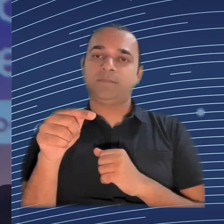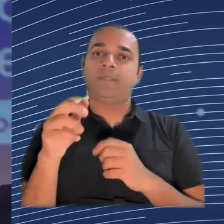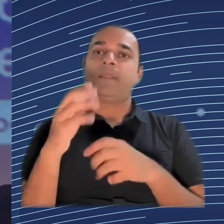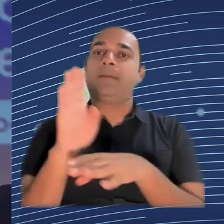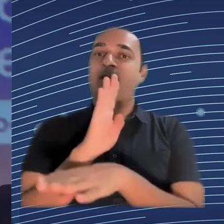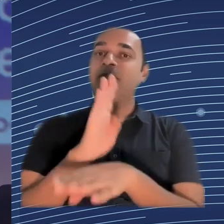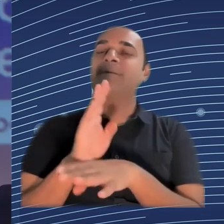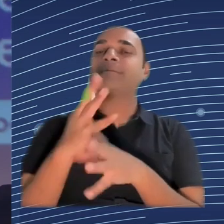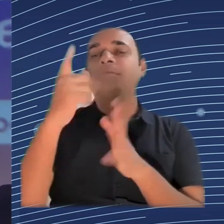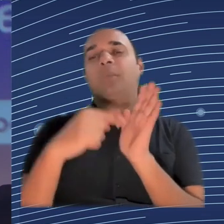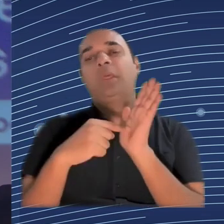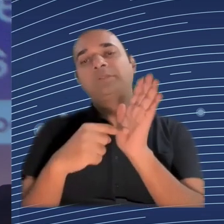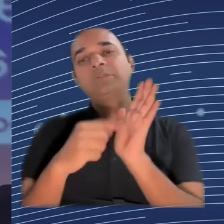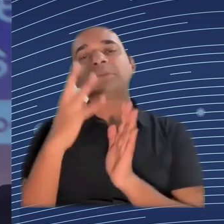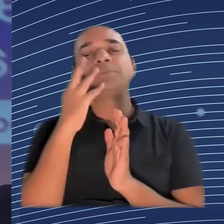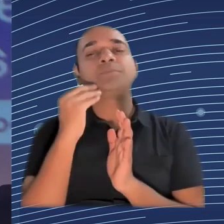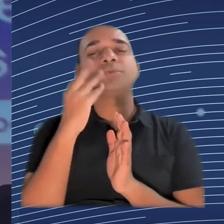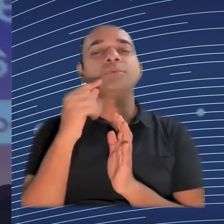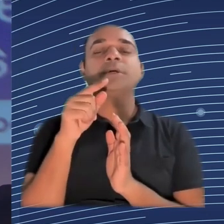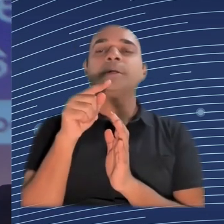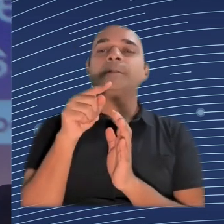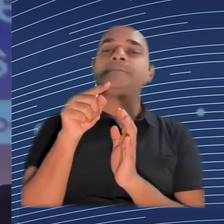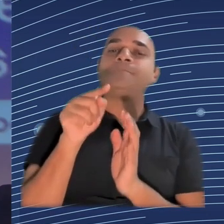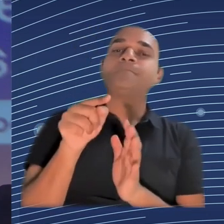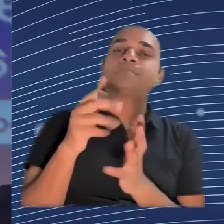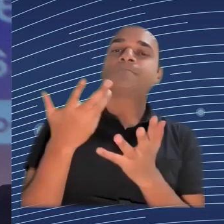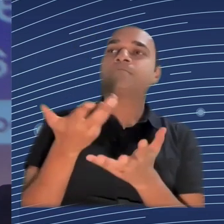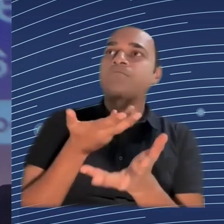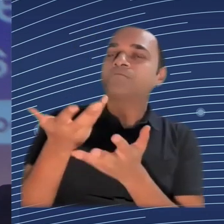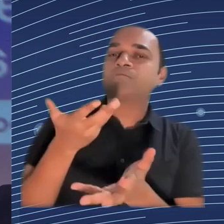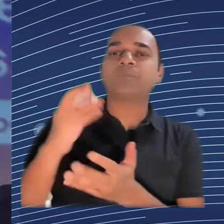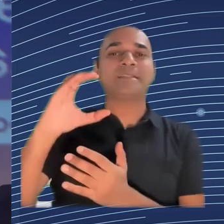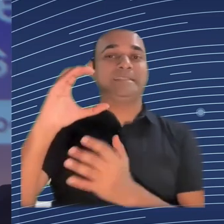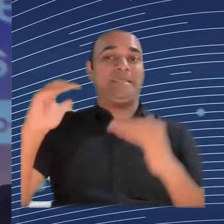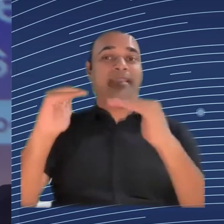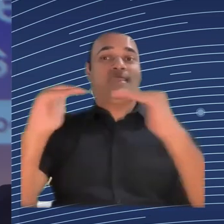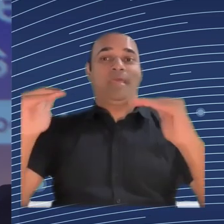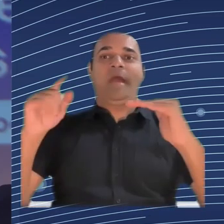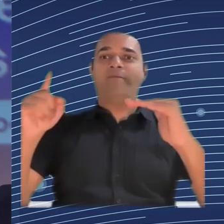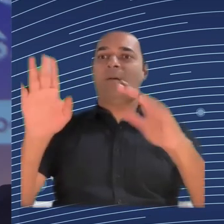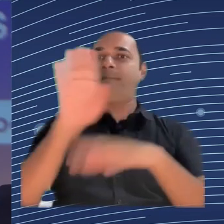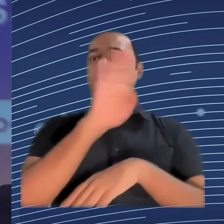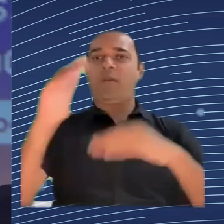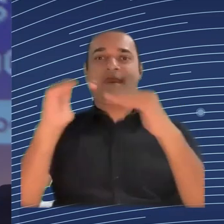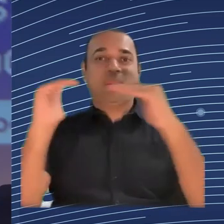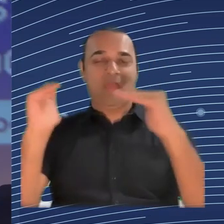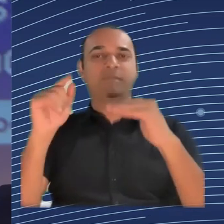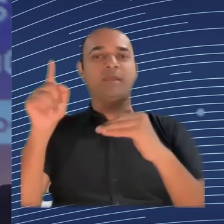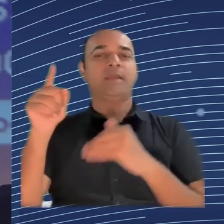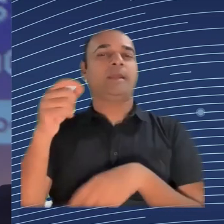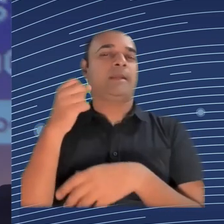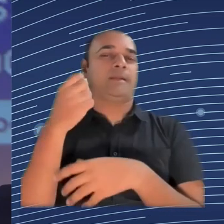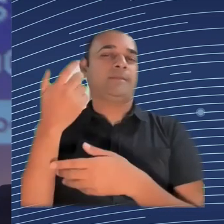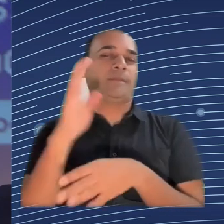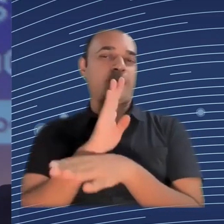is the best way to have these sort of conversations about this technology and their impact, and especially the long-term strategic